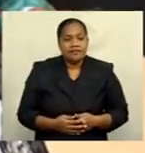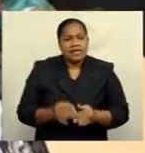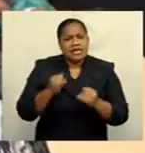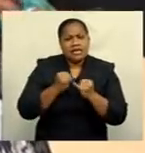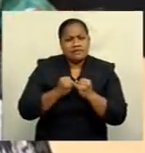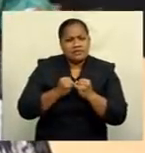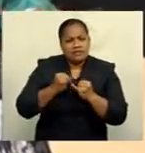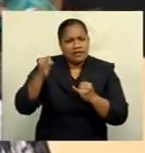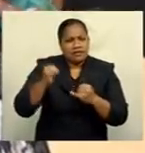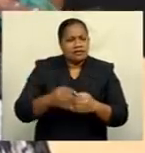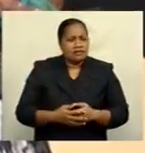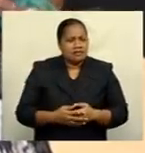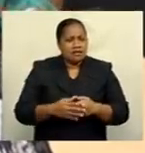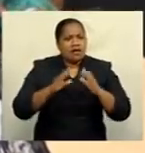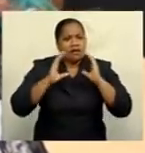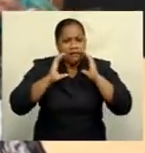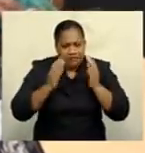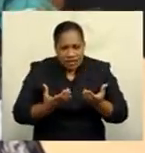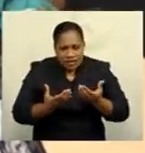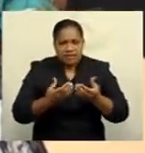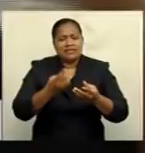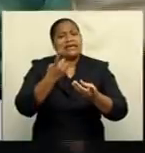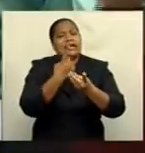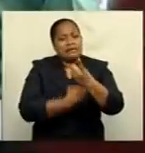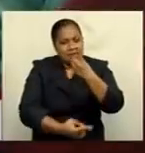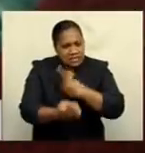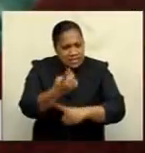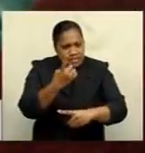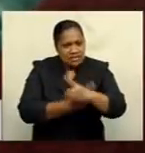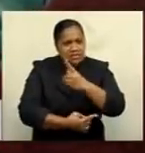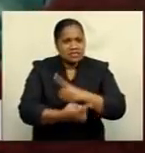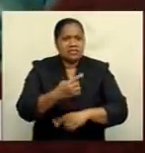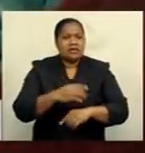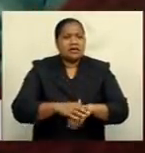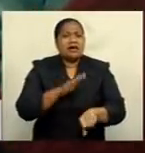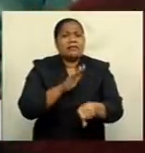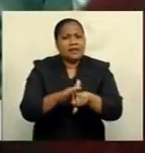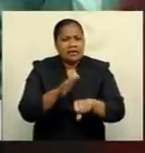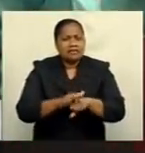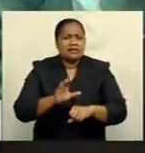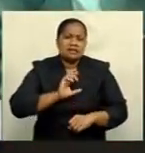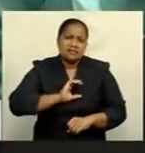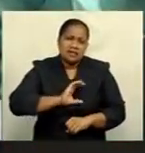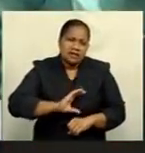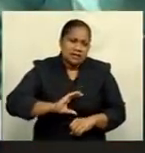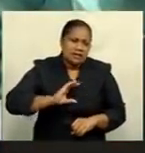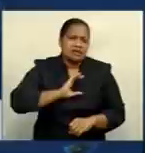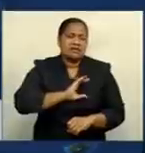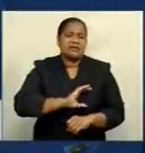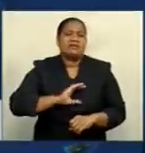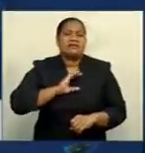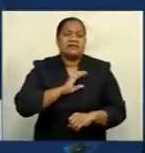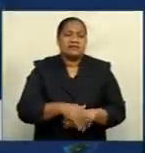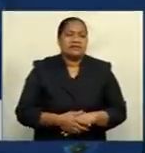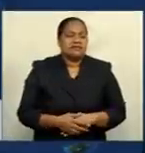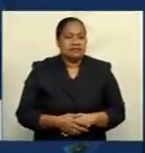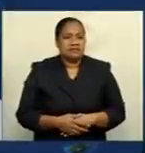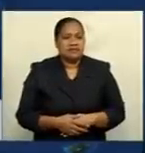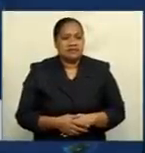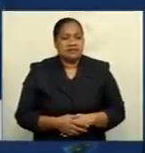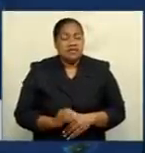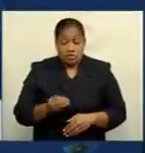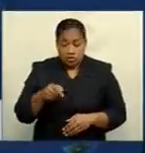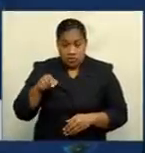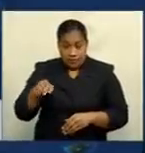unstable diabetes, to leukemia. Their level of immune response will not be